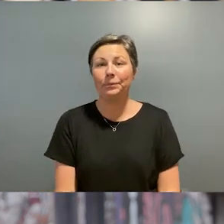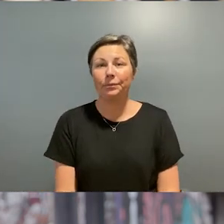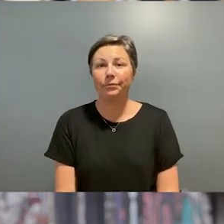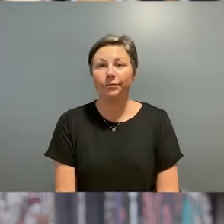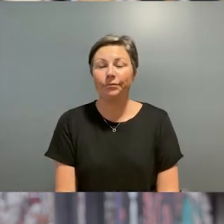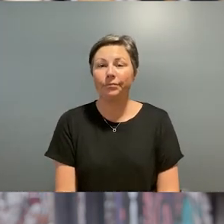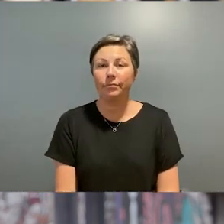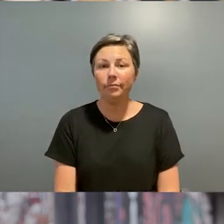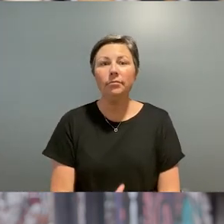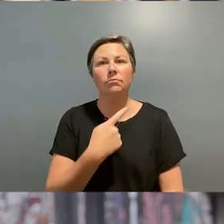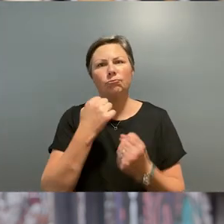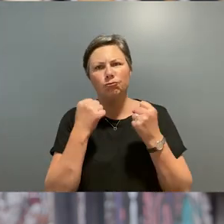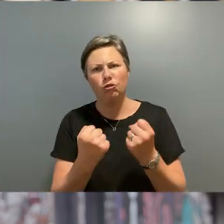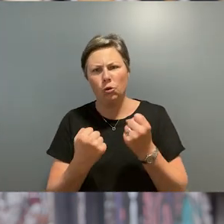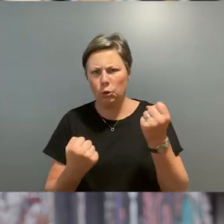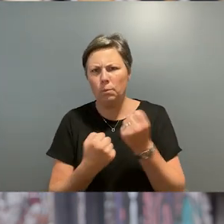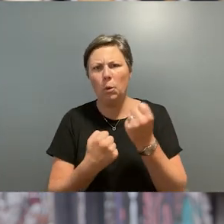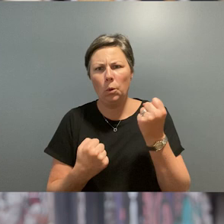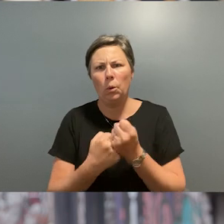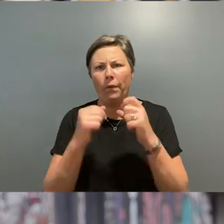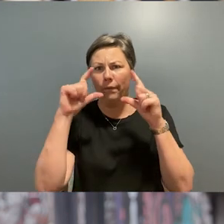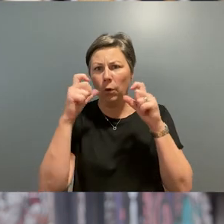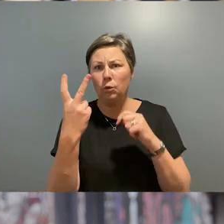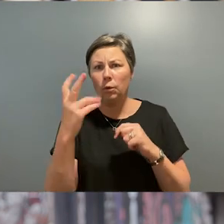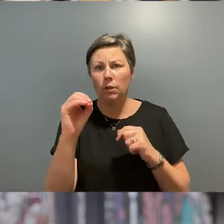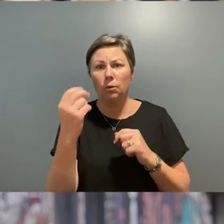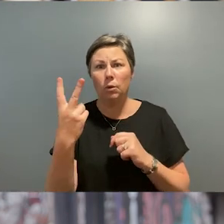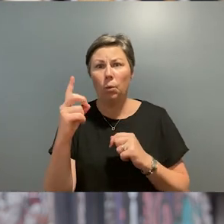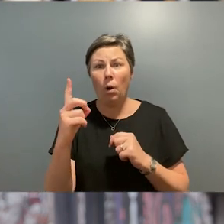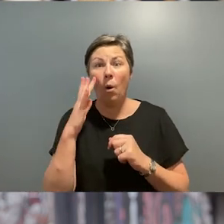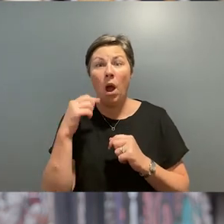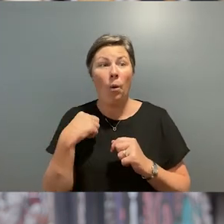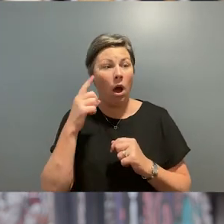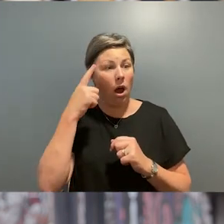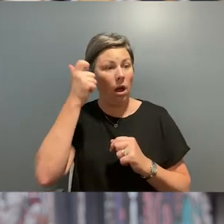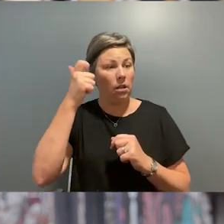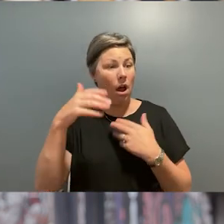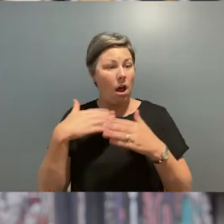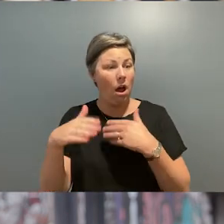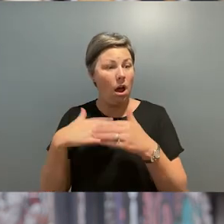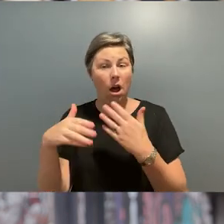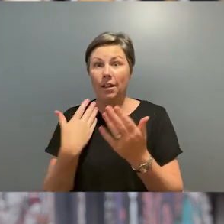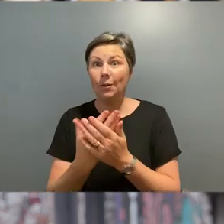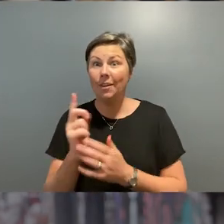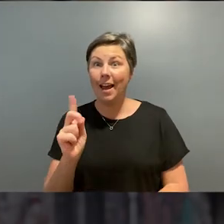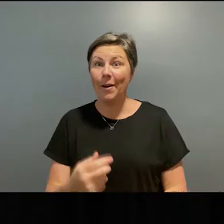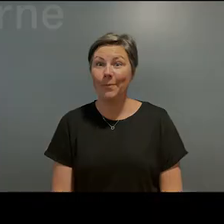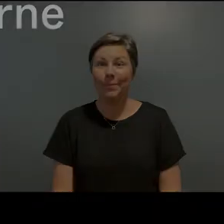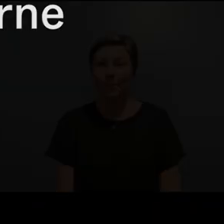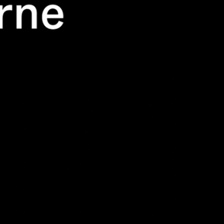Sally Capp. The Lord Mayor has been a strong supporter of ours right from the beginning when it was just an idea through to our launch today.